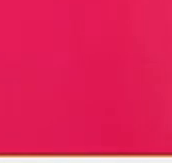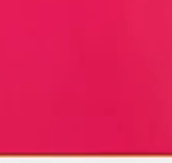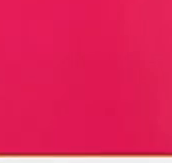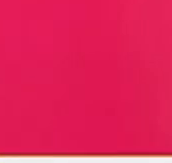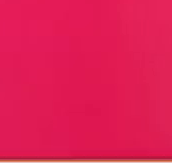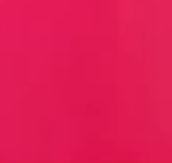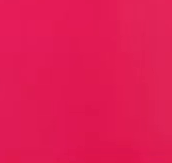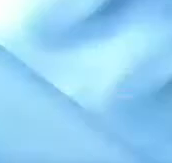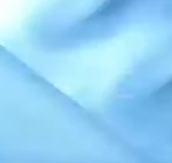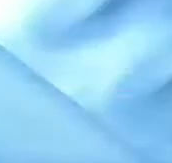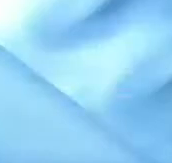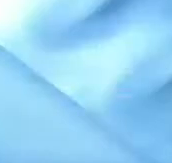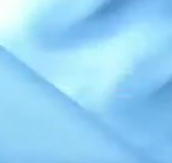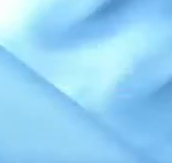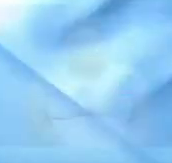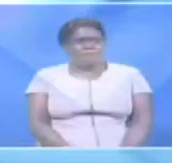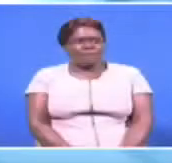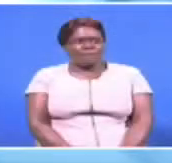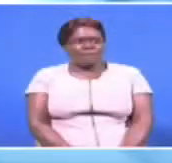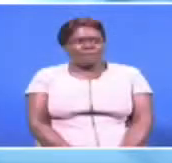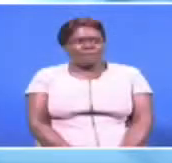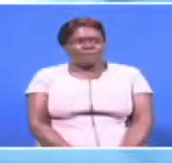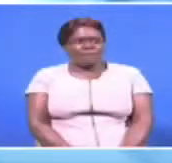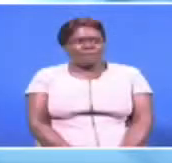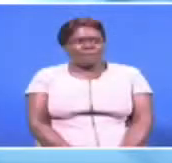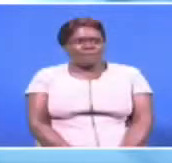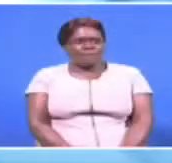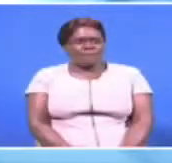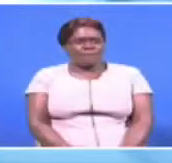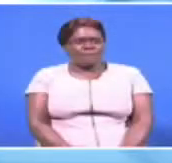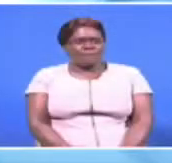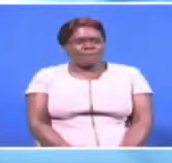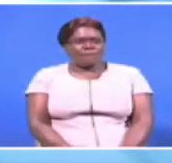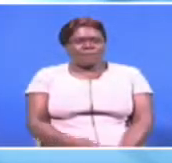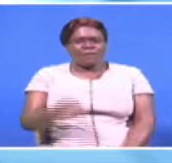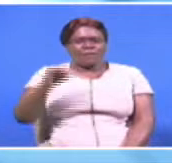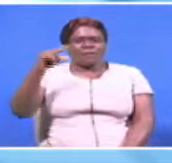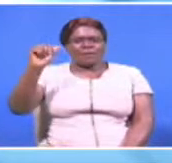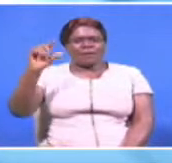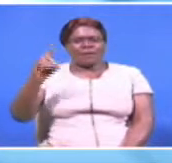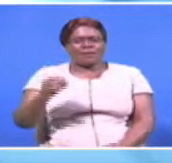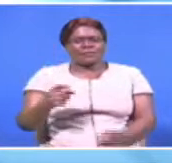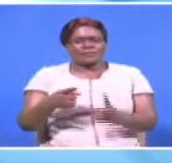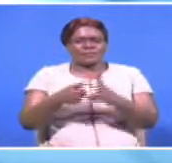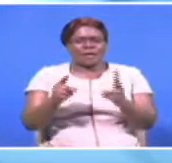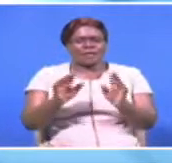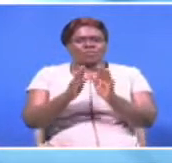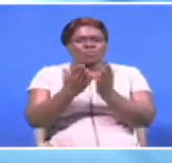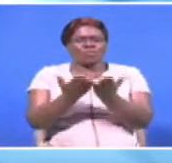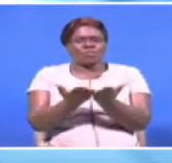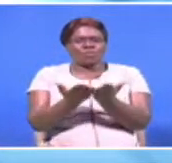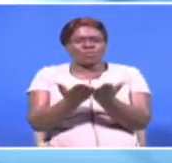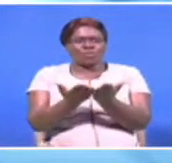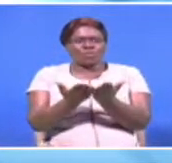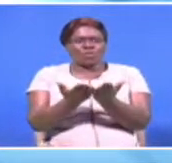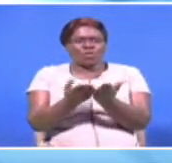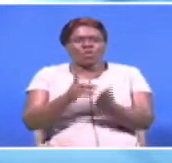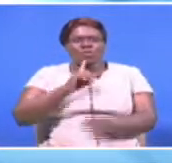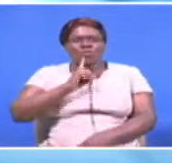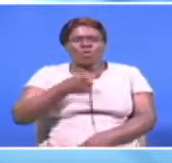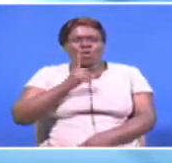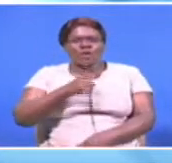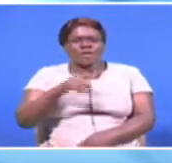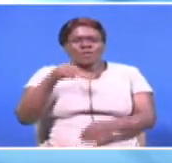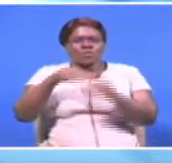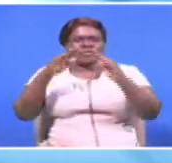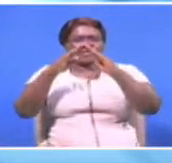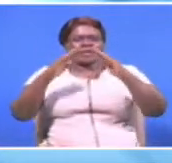station. The Intergovernmental Authority on Development, IGAD, has launched a book titled Conflict Early Warning in the